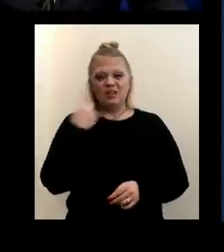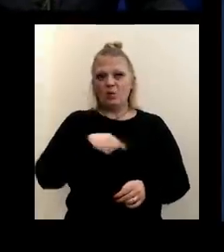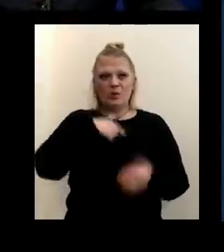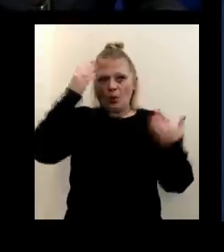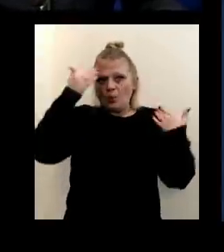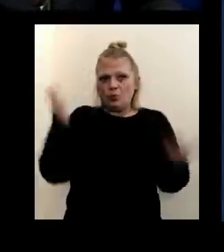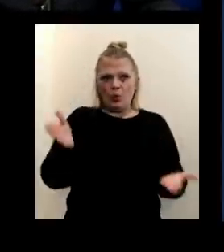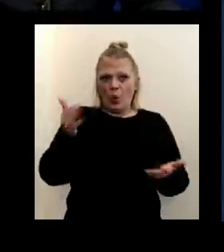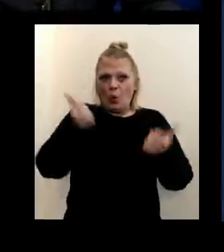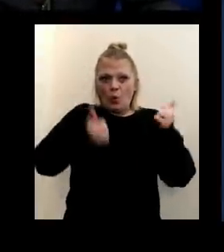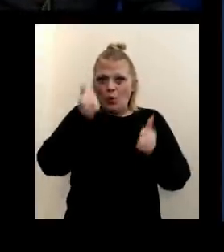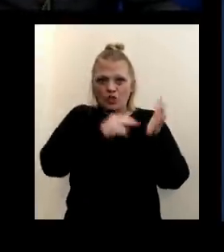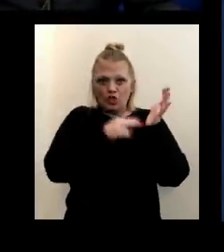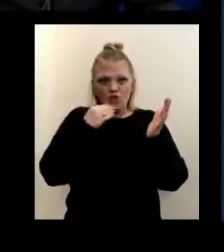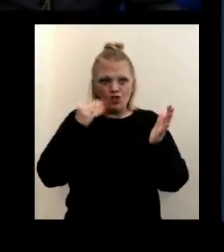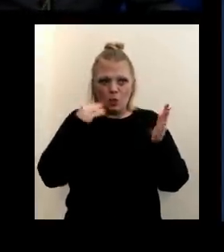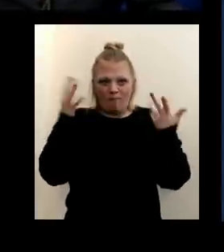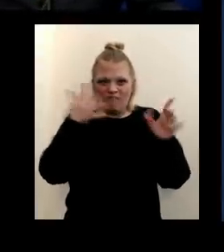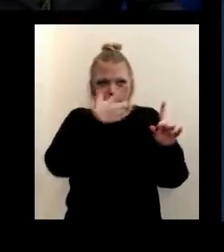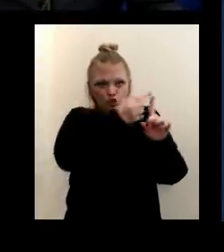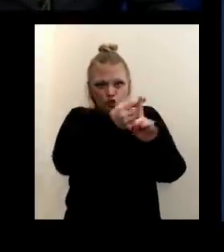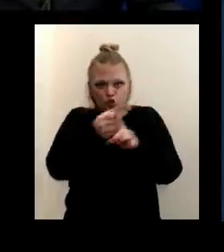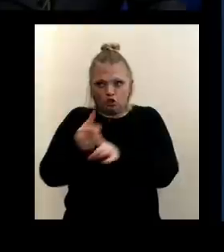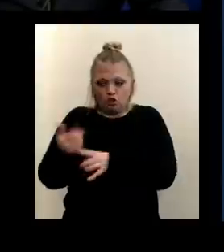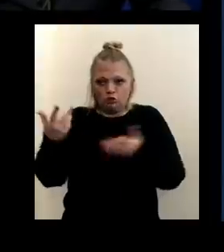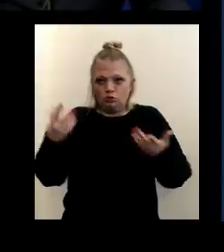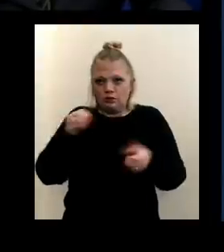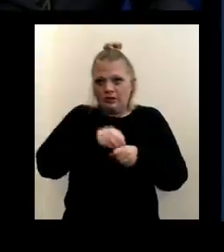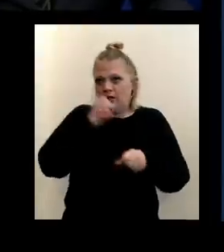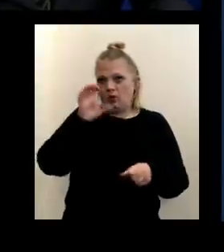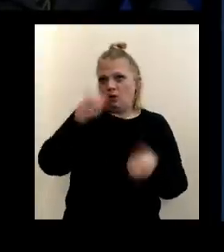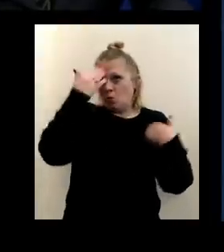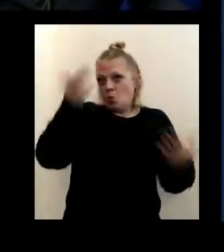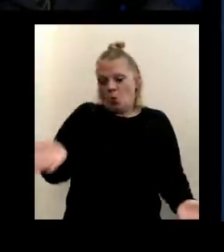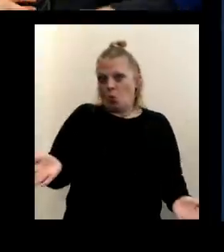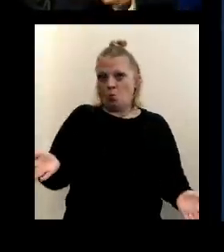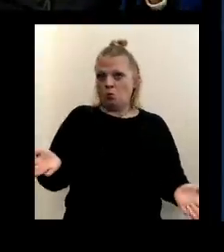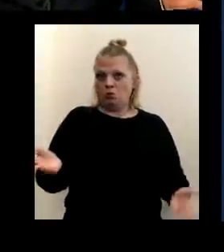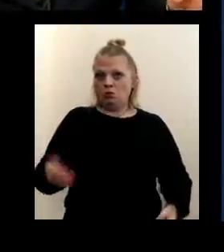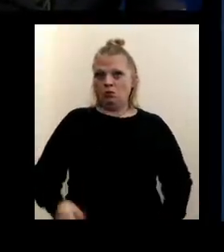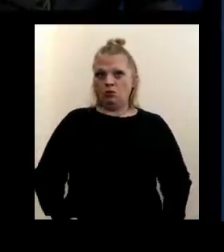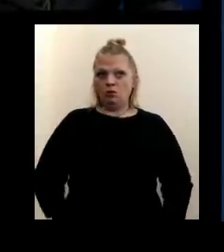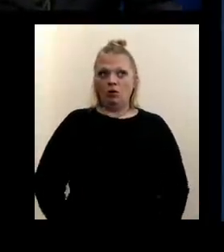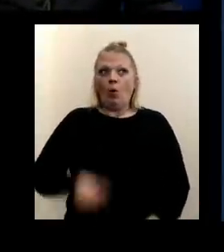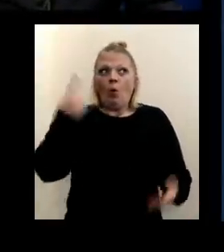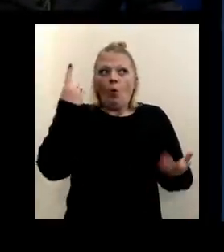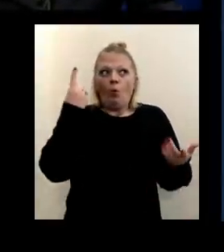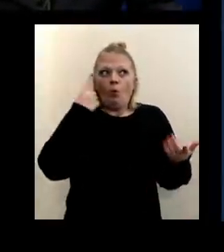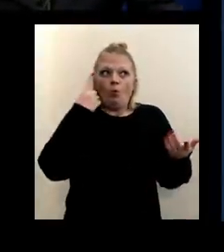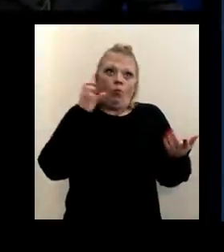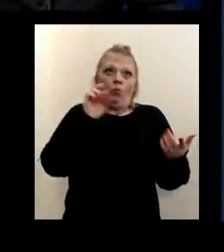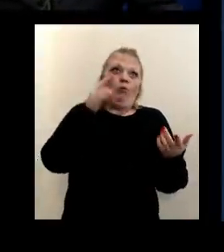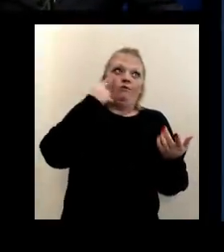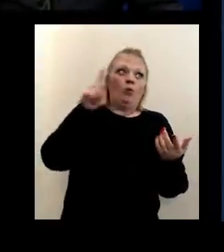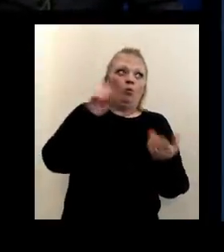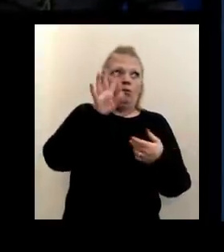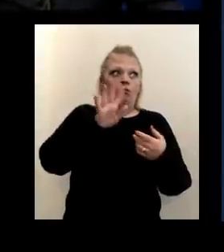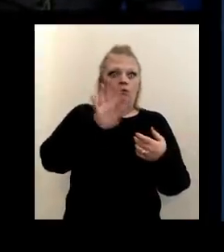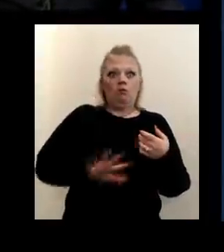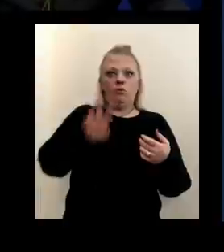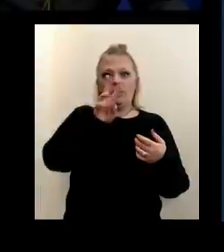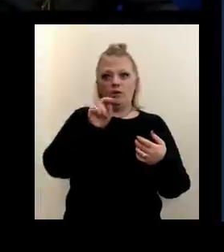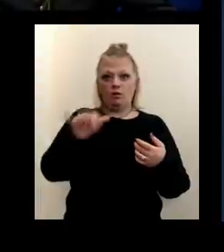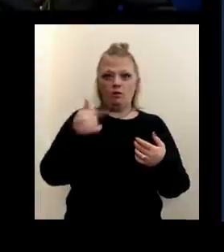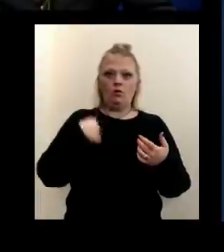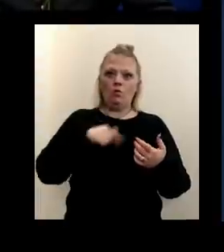not know what nursing homes have been vaccinated in Erie County or for that matter, the rest of Western New York, despite repeated efforts